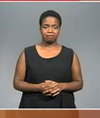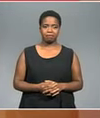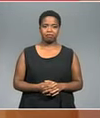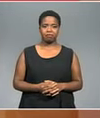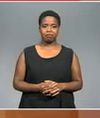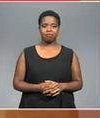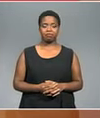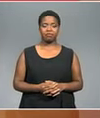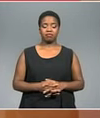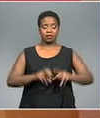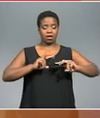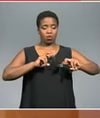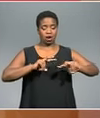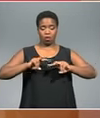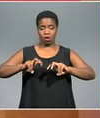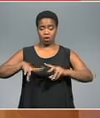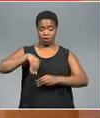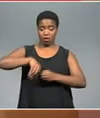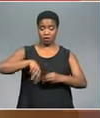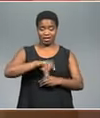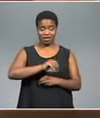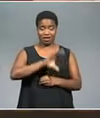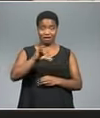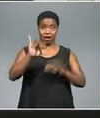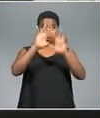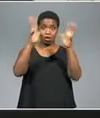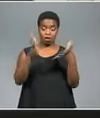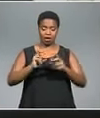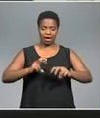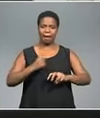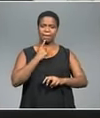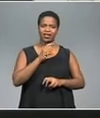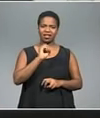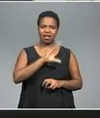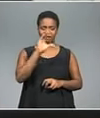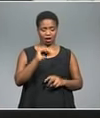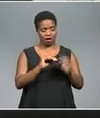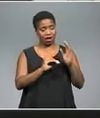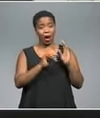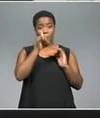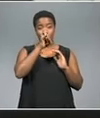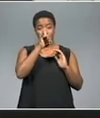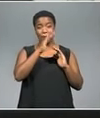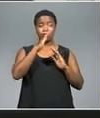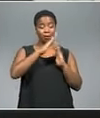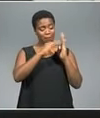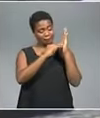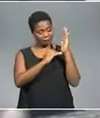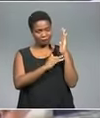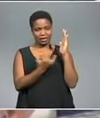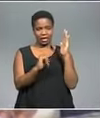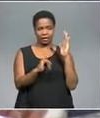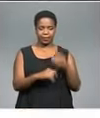As two inquiries focus on dodgy dealings, the latest research shows South Africa is showing no improvement in curbing corruption.